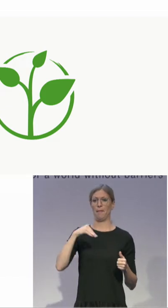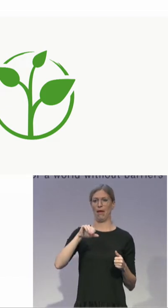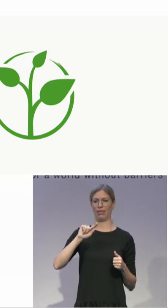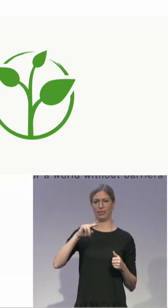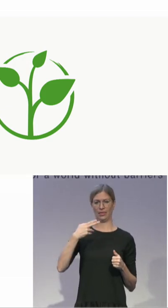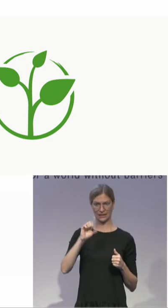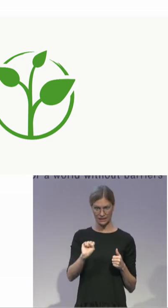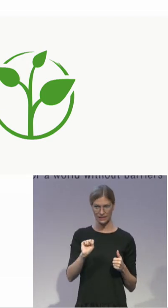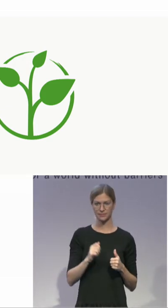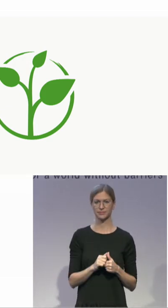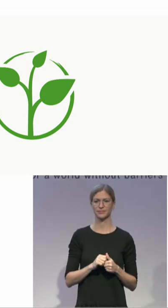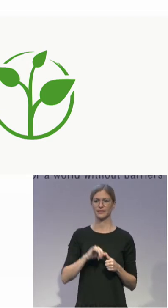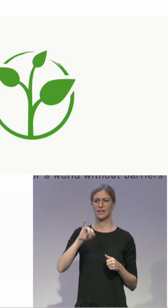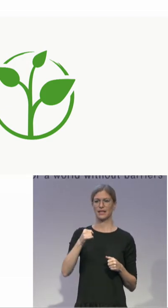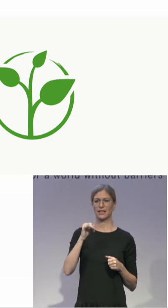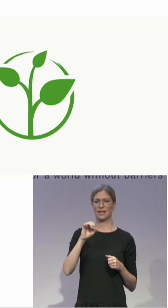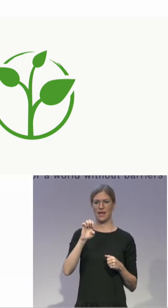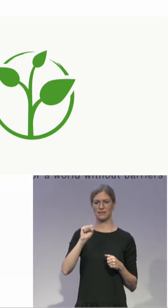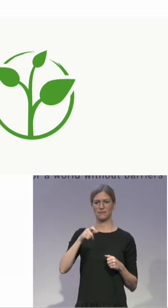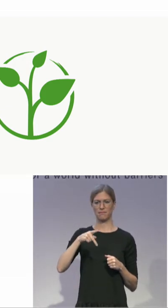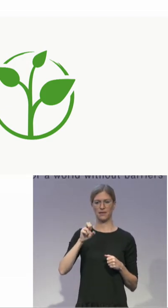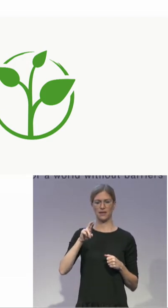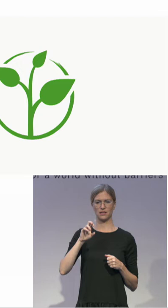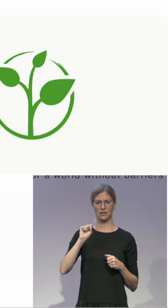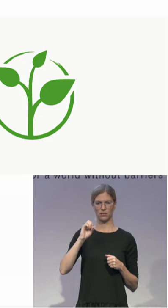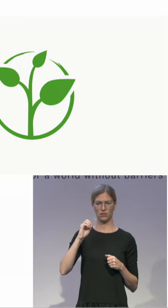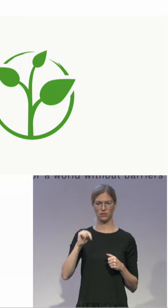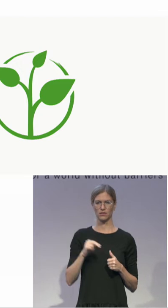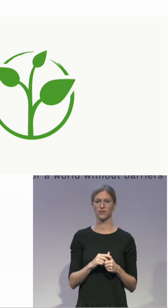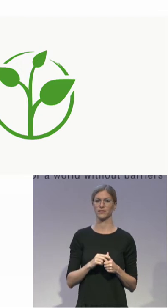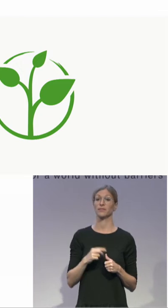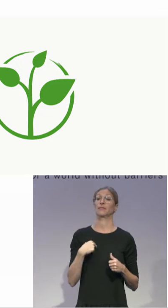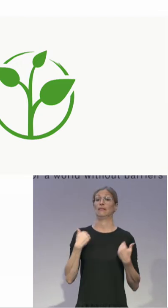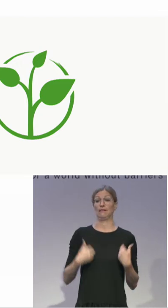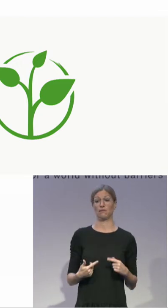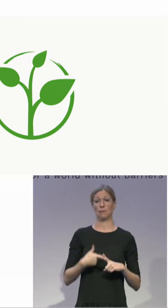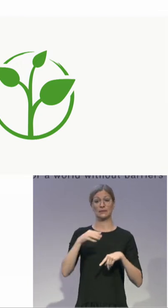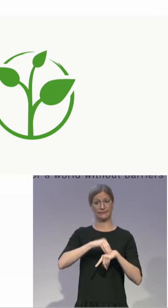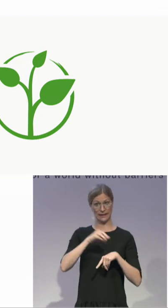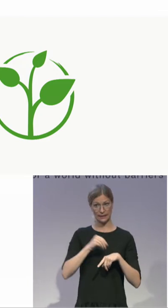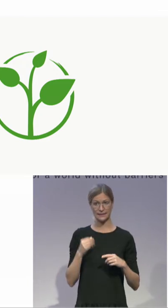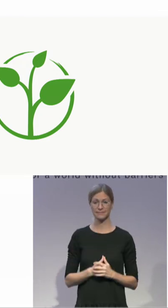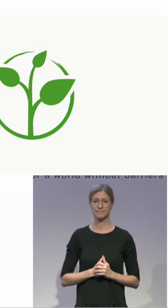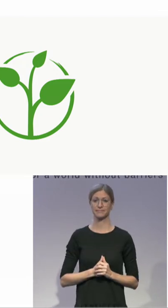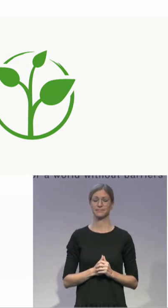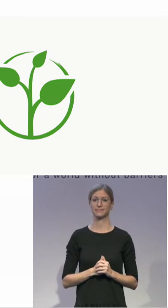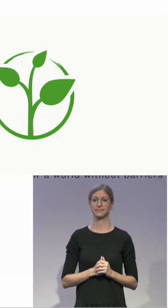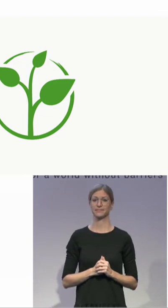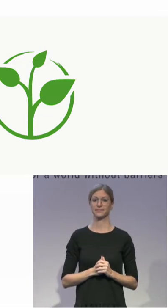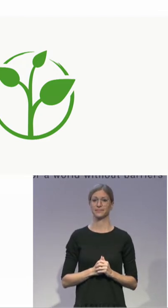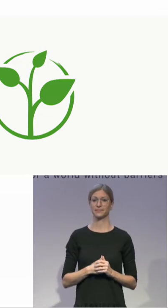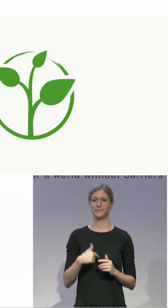from Sweden. I'm the founder of this personal ombudsman system,